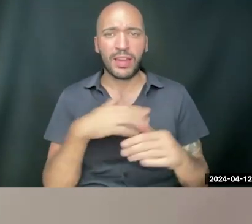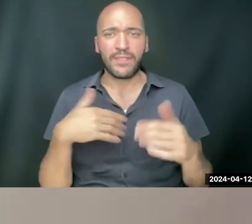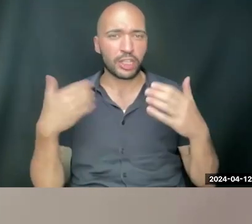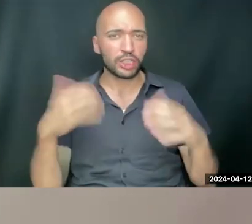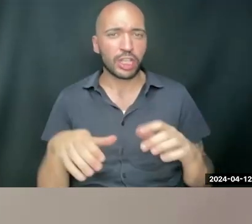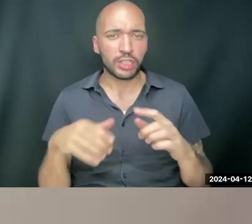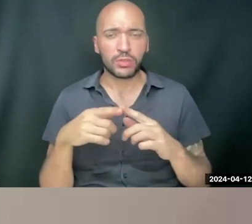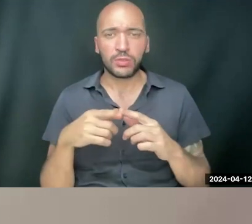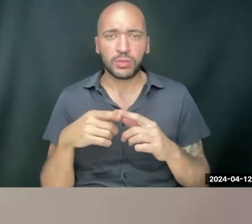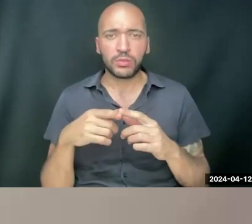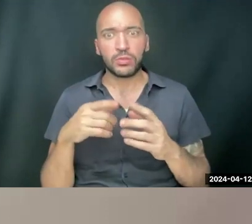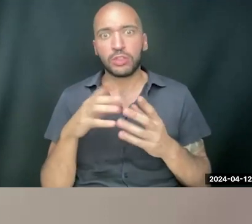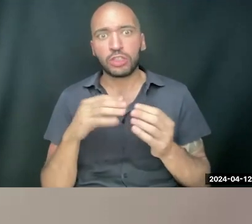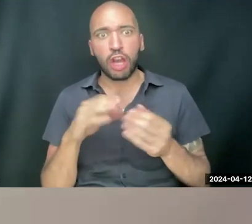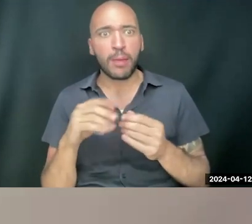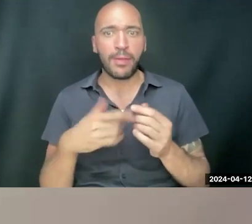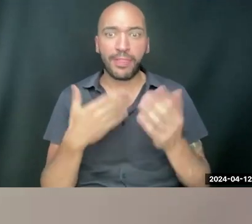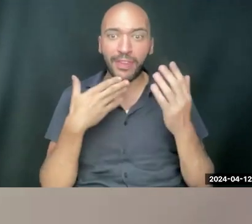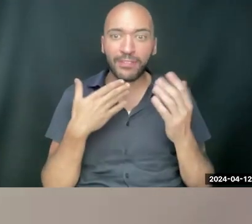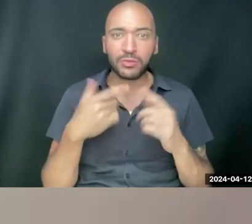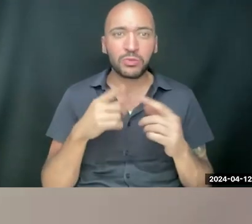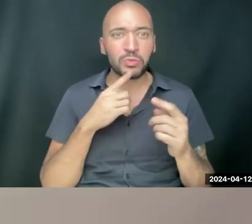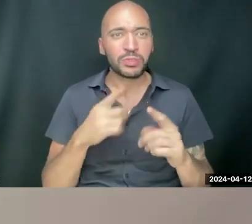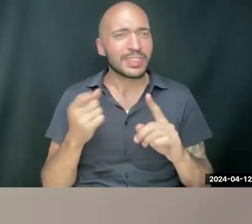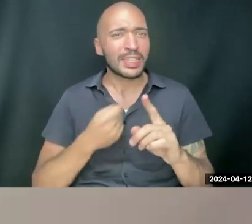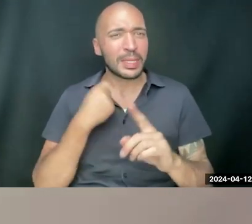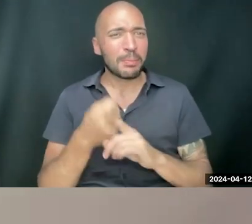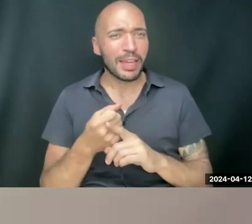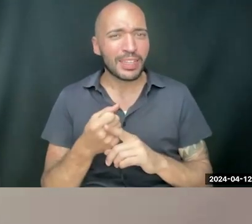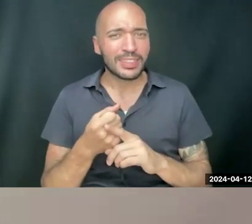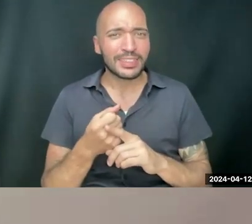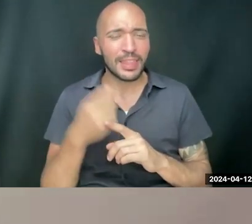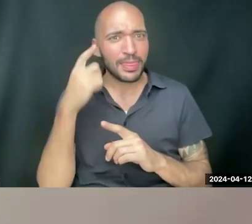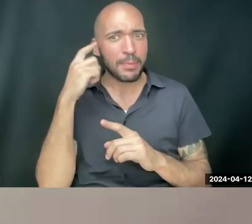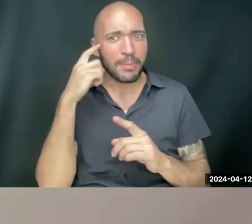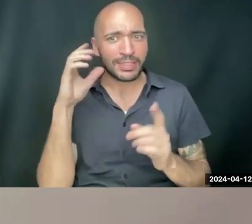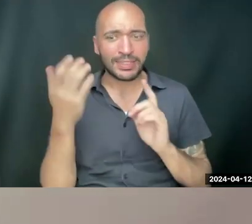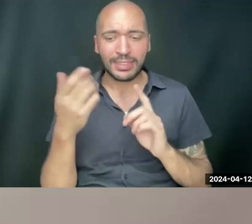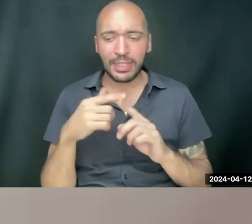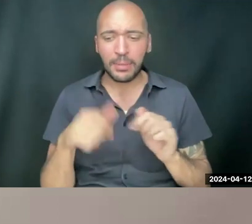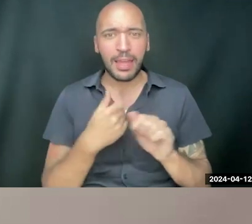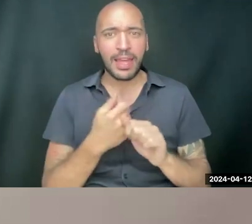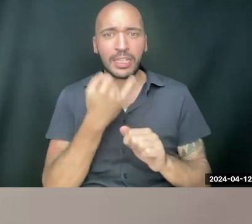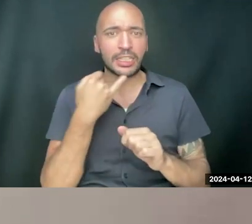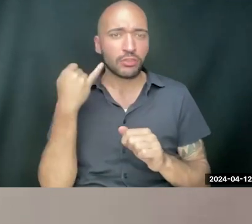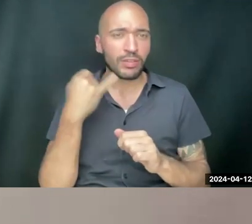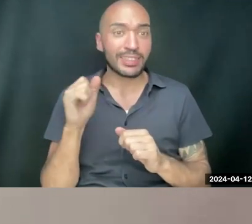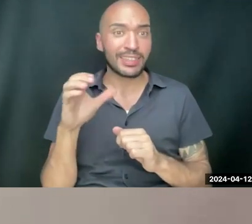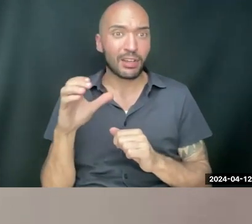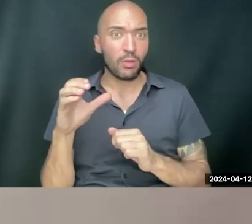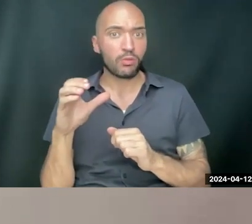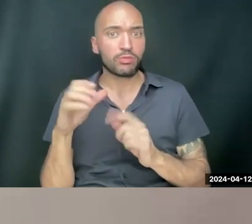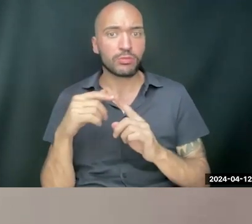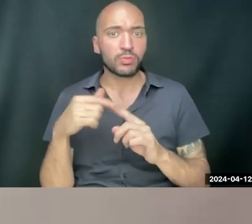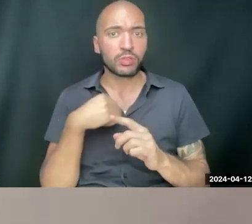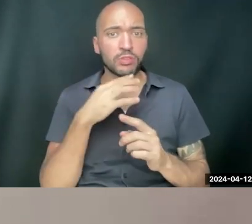talk about, thankfully, to like really unpack the mindset behind Israeli settler colonialism. didn't get to talk